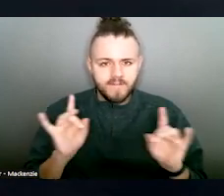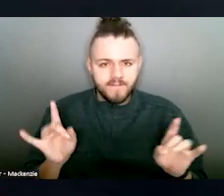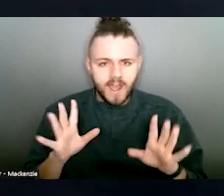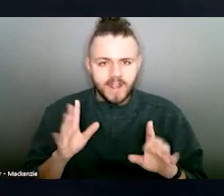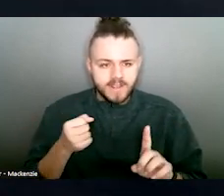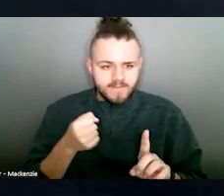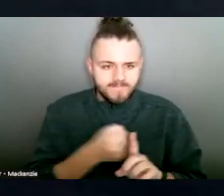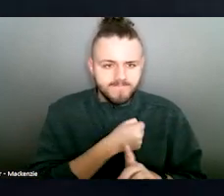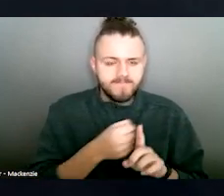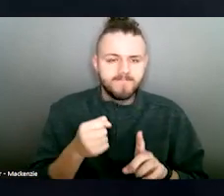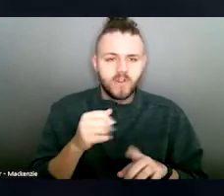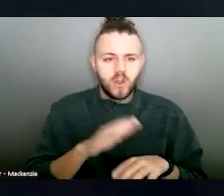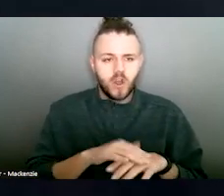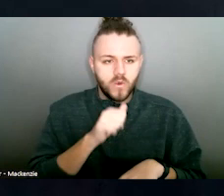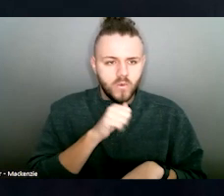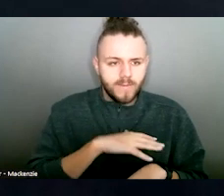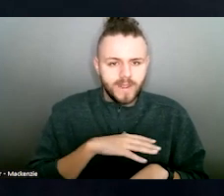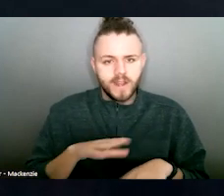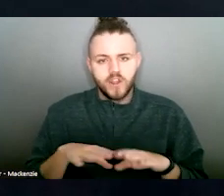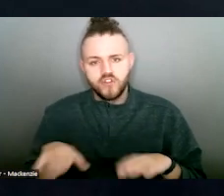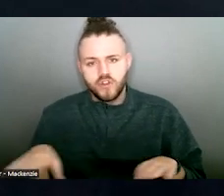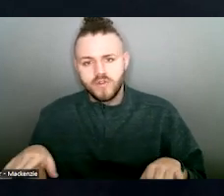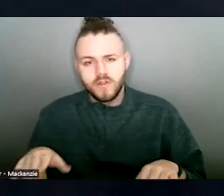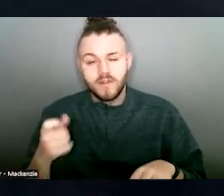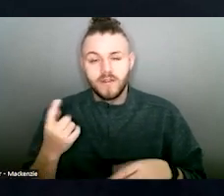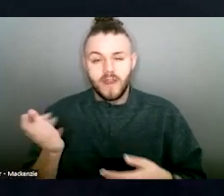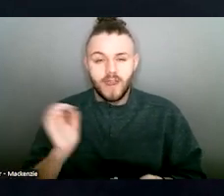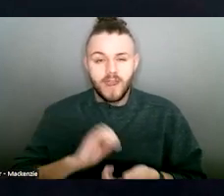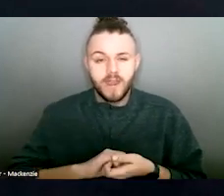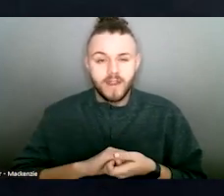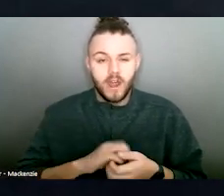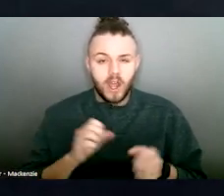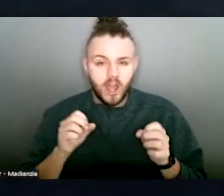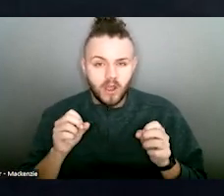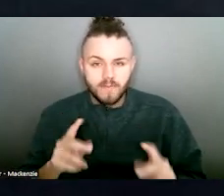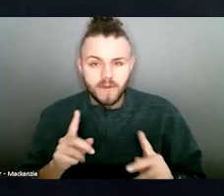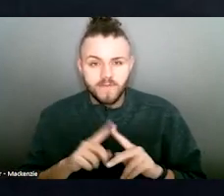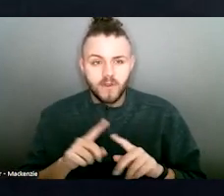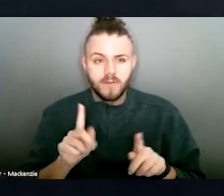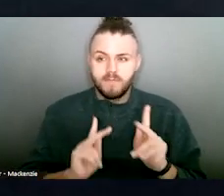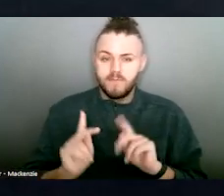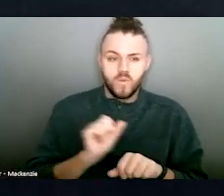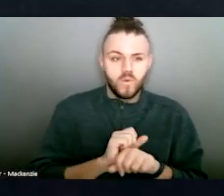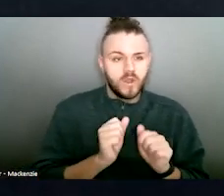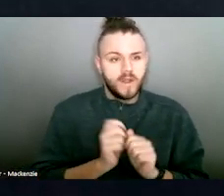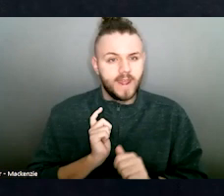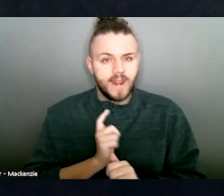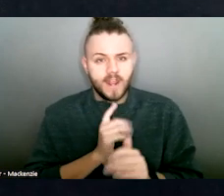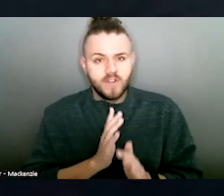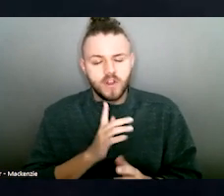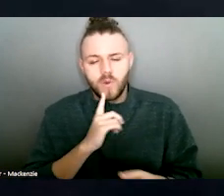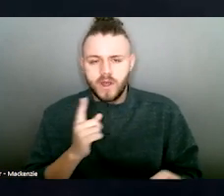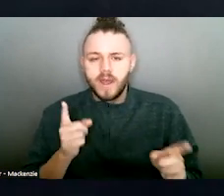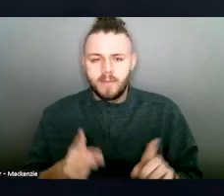and it is a hand-in-hand opportunity in working with our legislators that that happens.